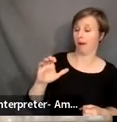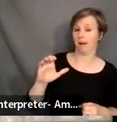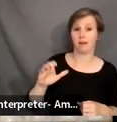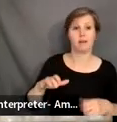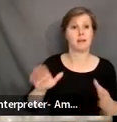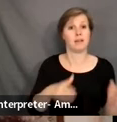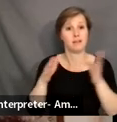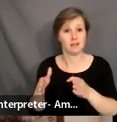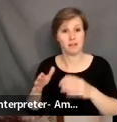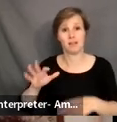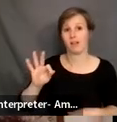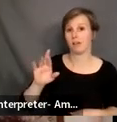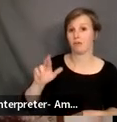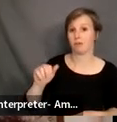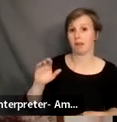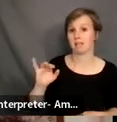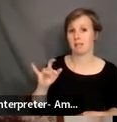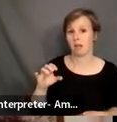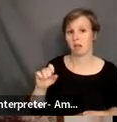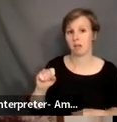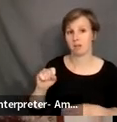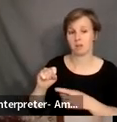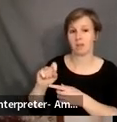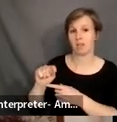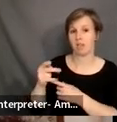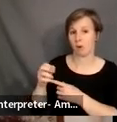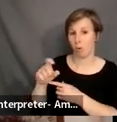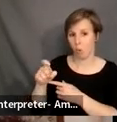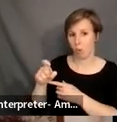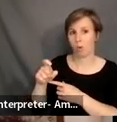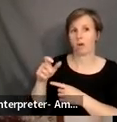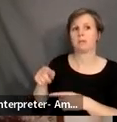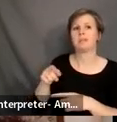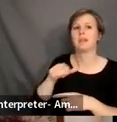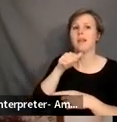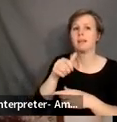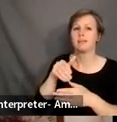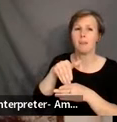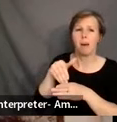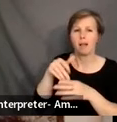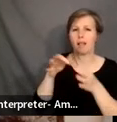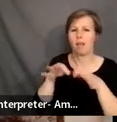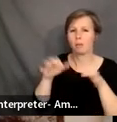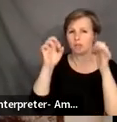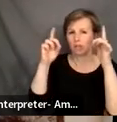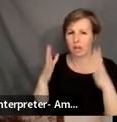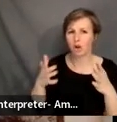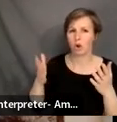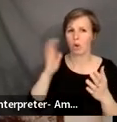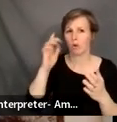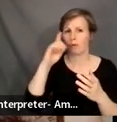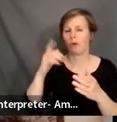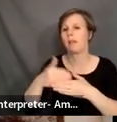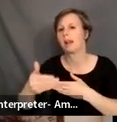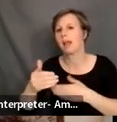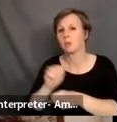Tenu is an anti-bias language educator, currently looking for her next community and workspace.